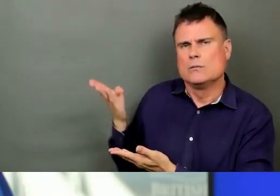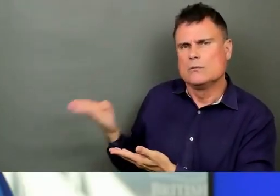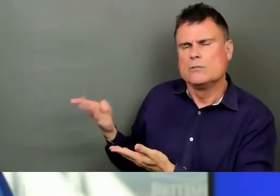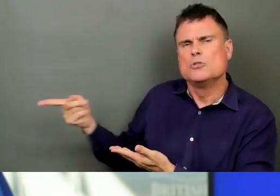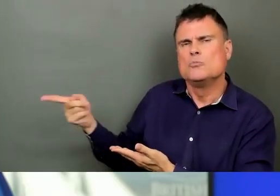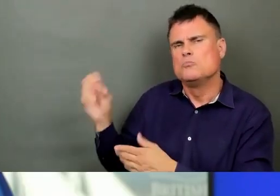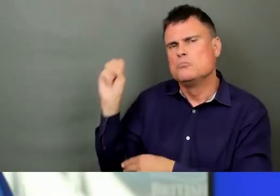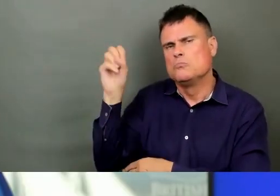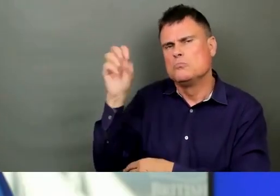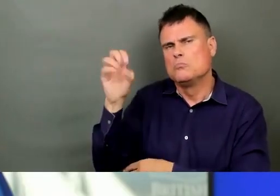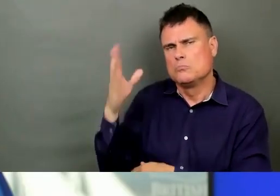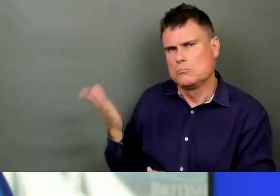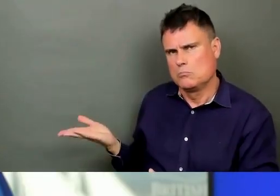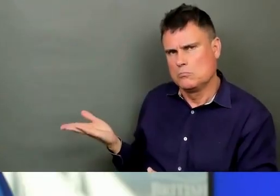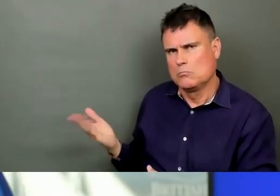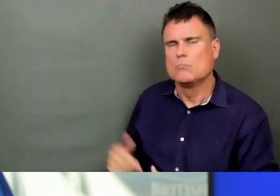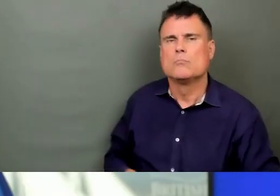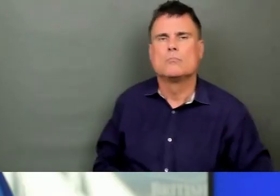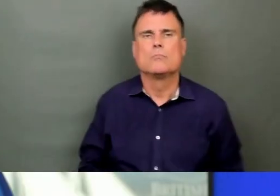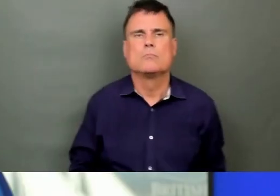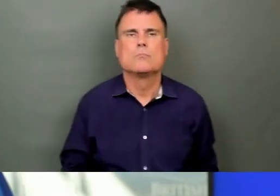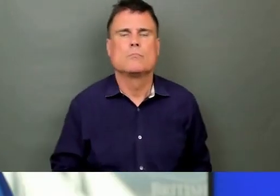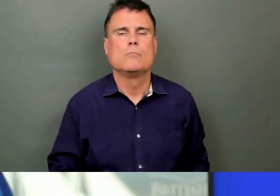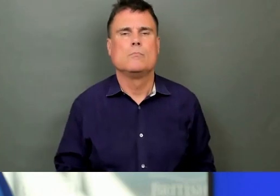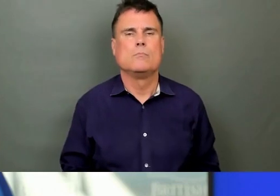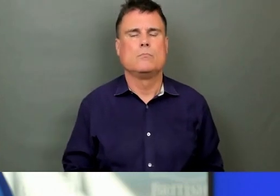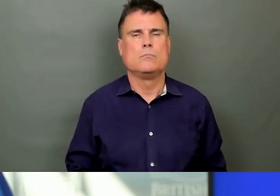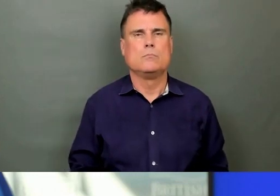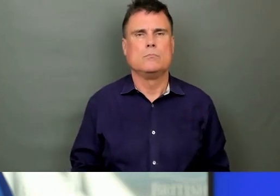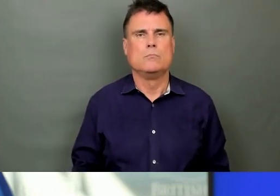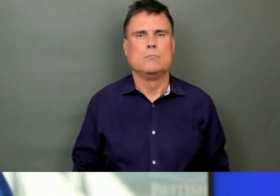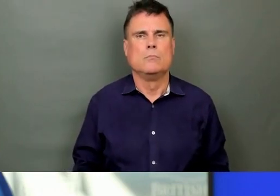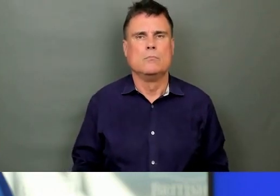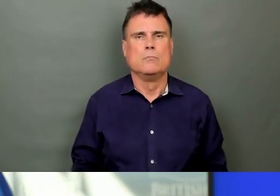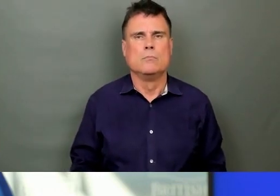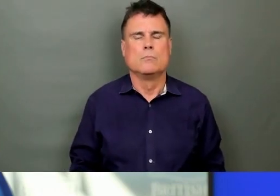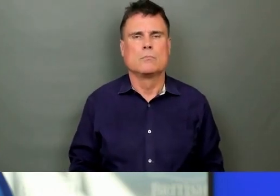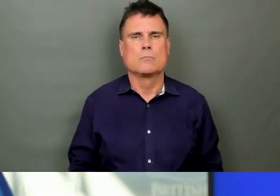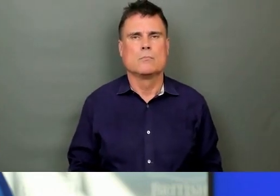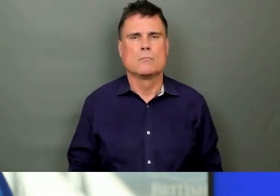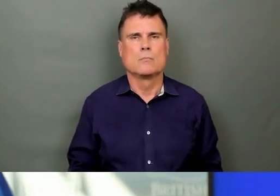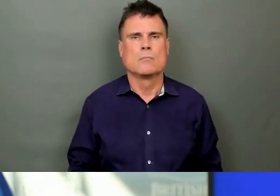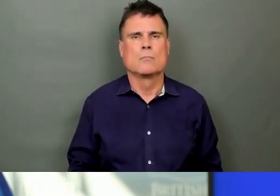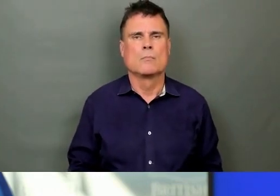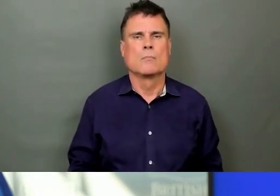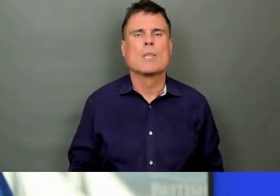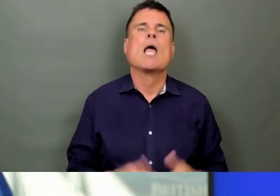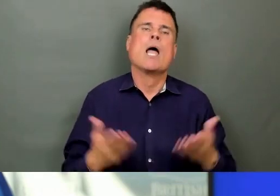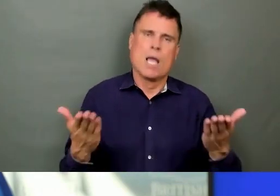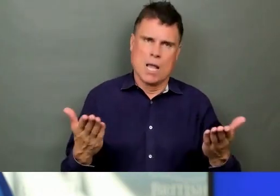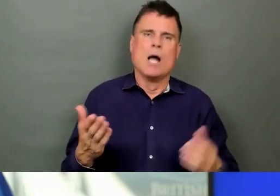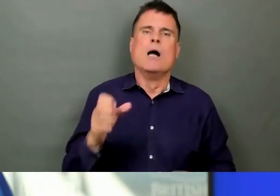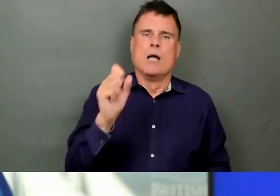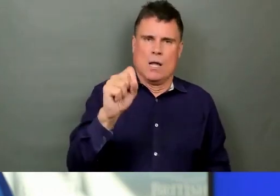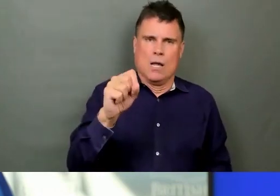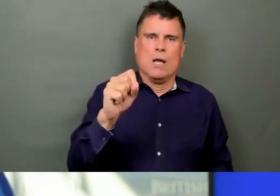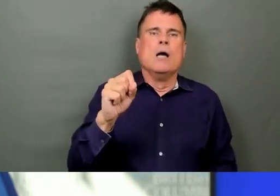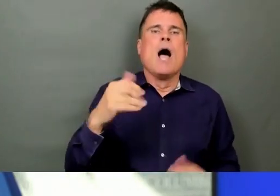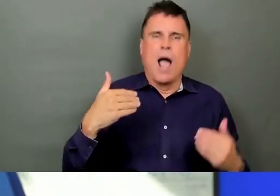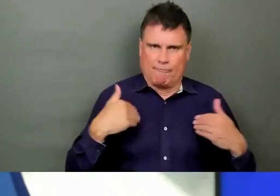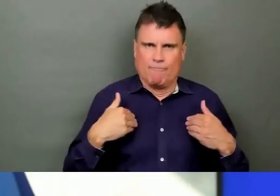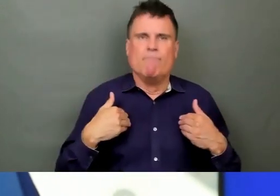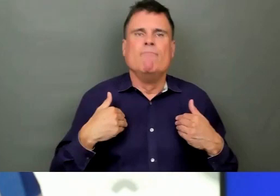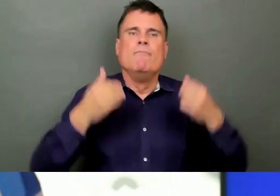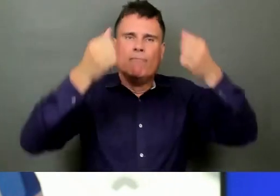Yes, thank you for the question. There are many different data sources that we can use to evaluate the impacts